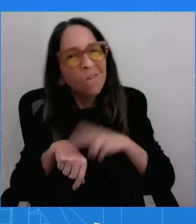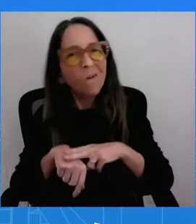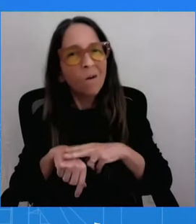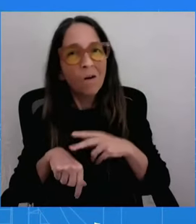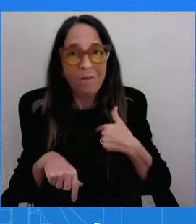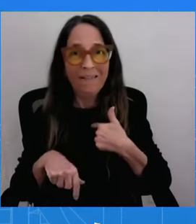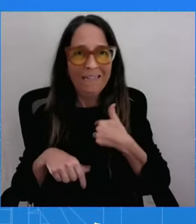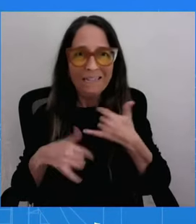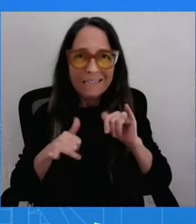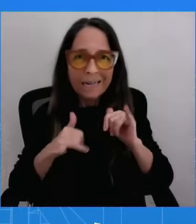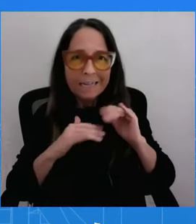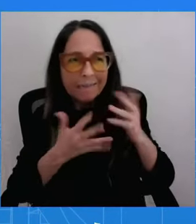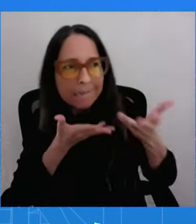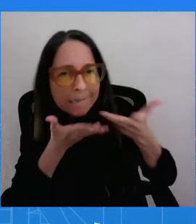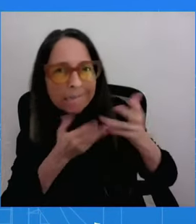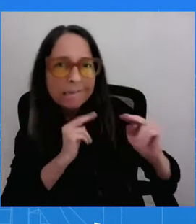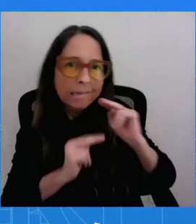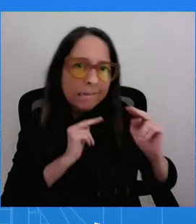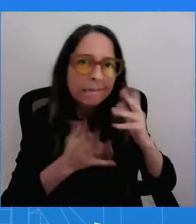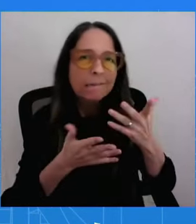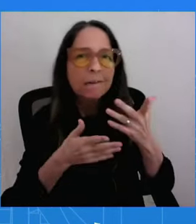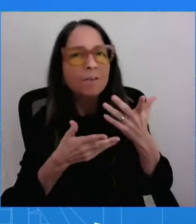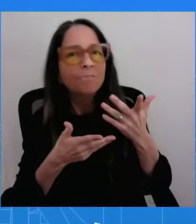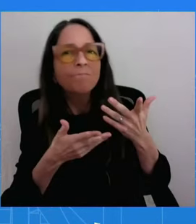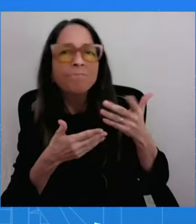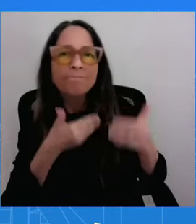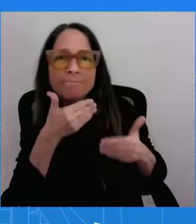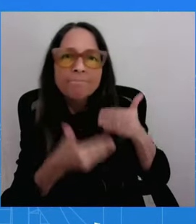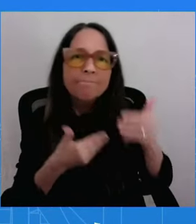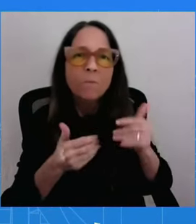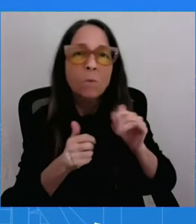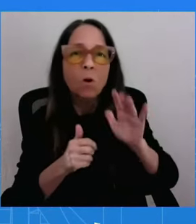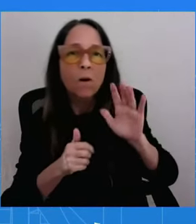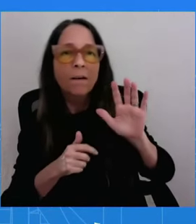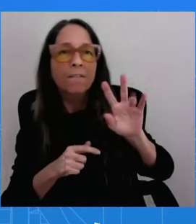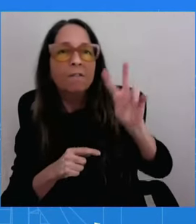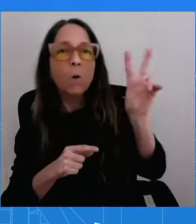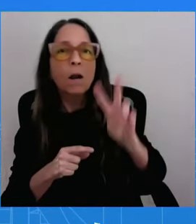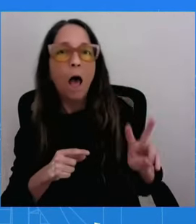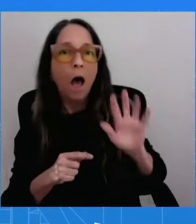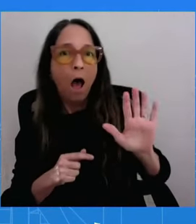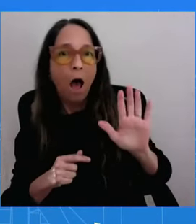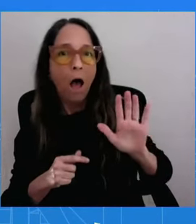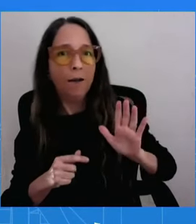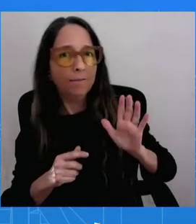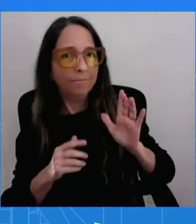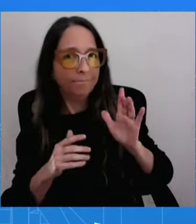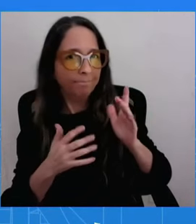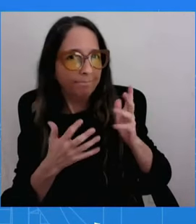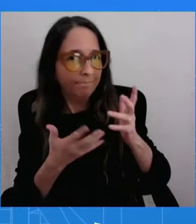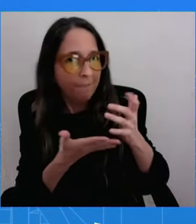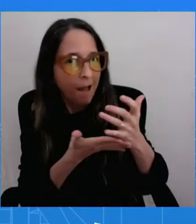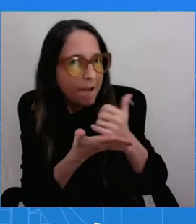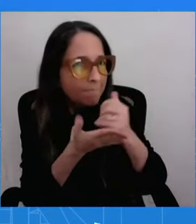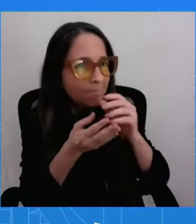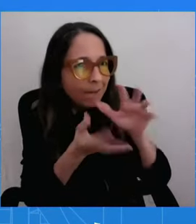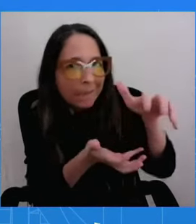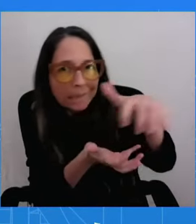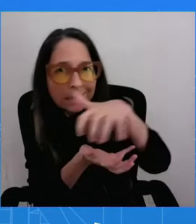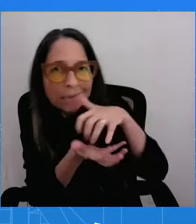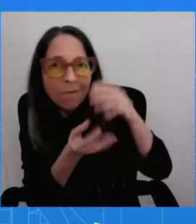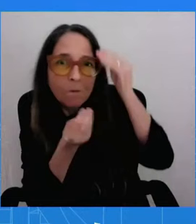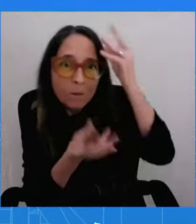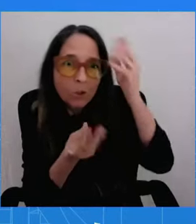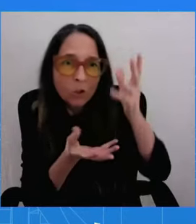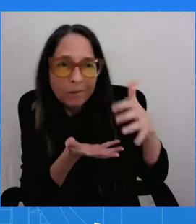we would be with Venezuelan authorities to try to get more knowledge and information about this. Does the president feel particular pressure about